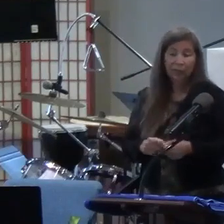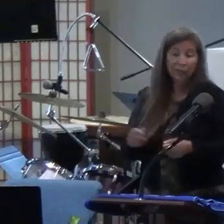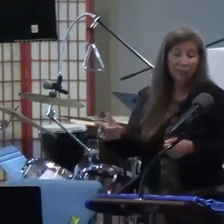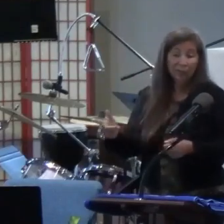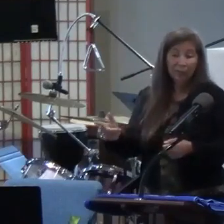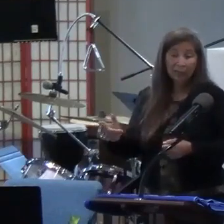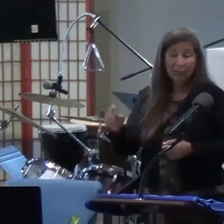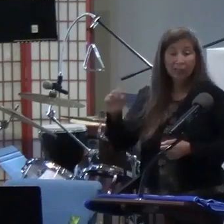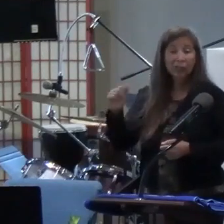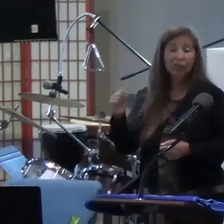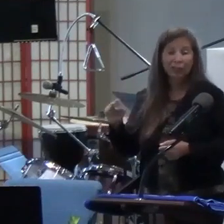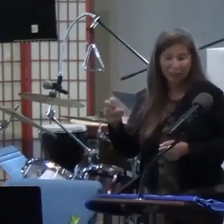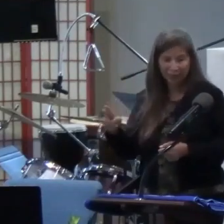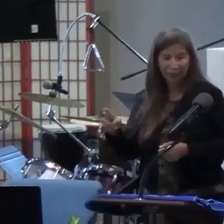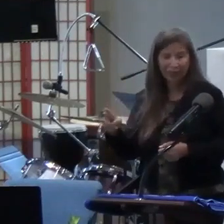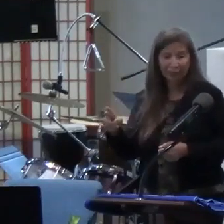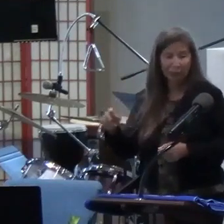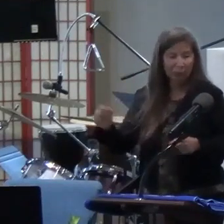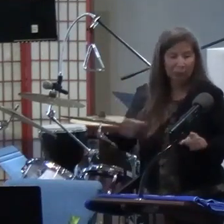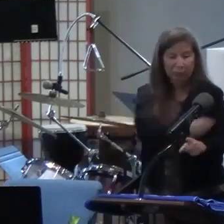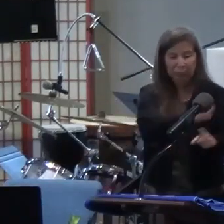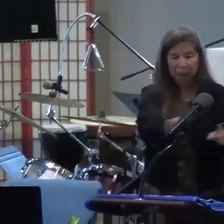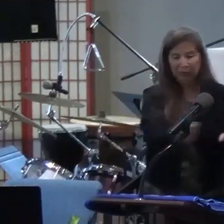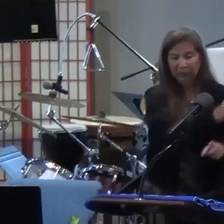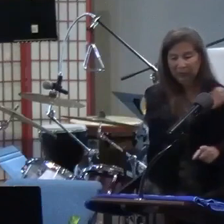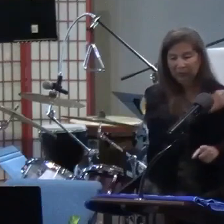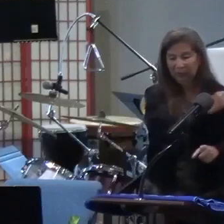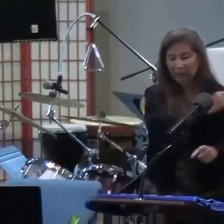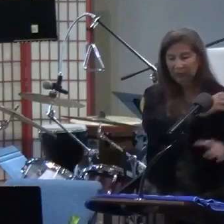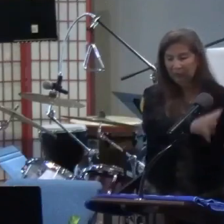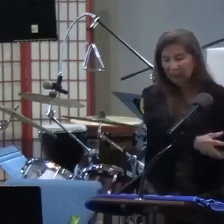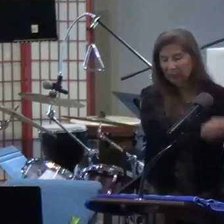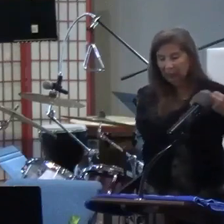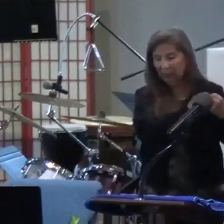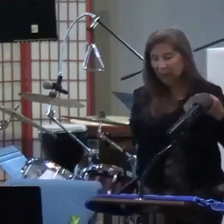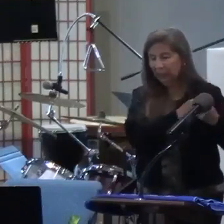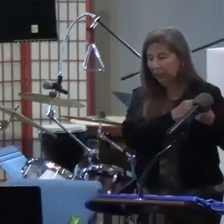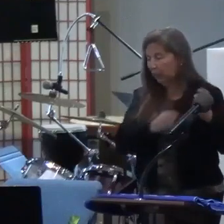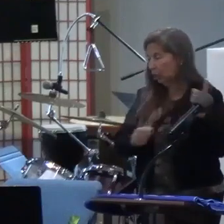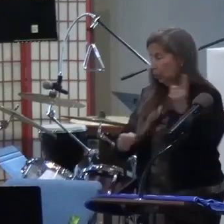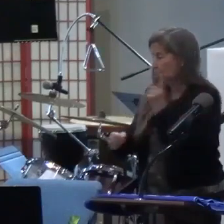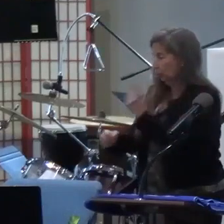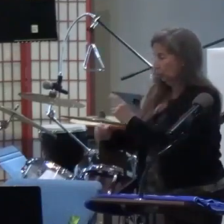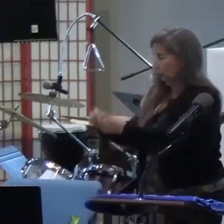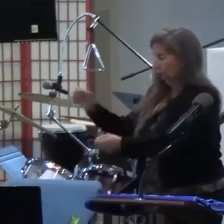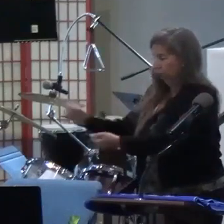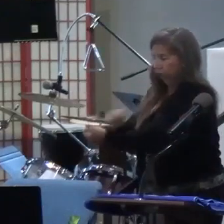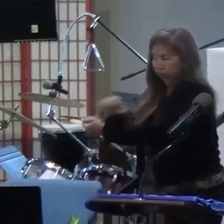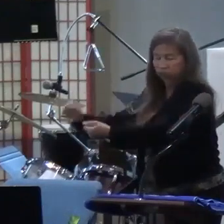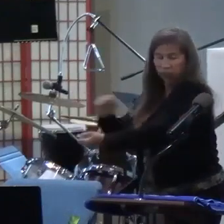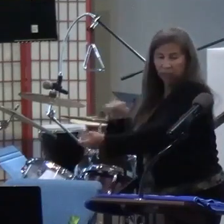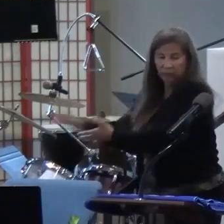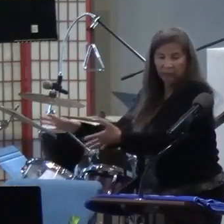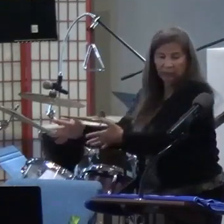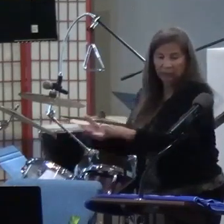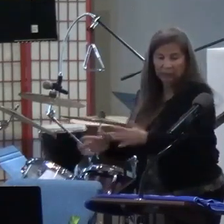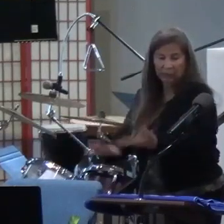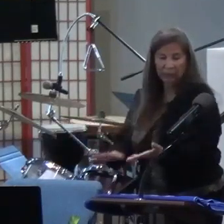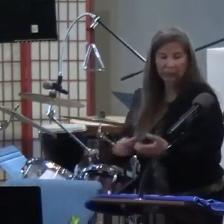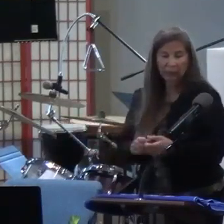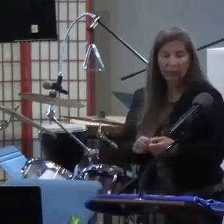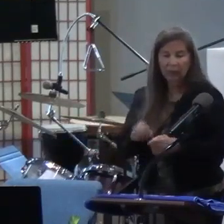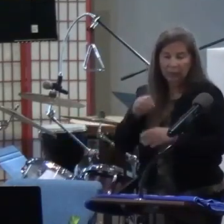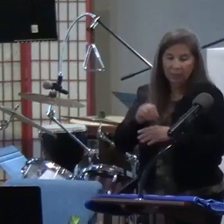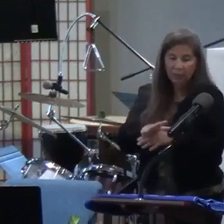wipe out one group and go get the other one. Take all his stuff he ever had and leave him dead. And so he sends a group